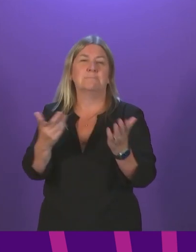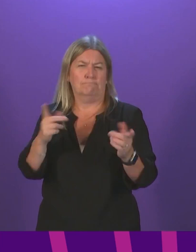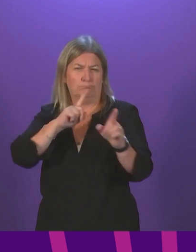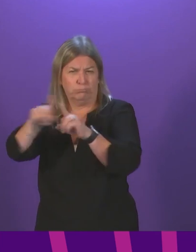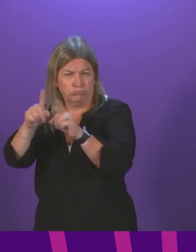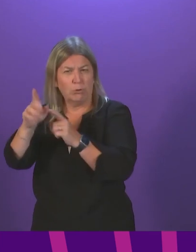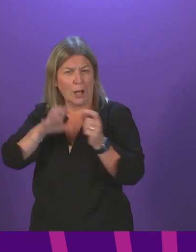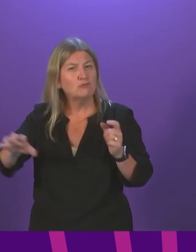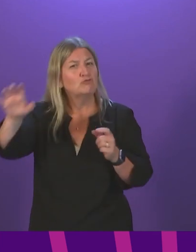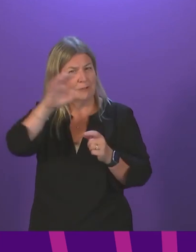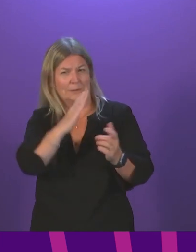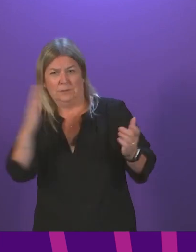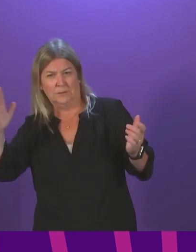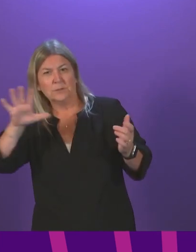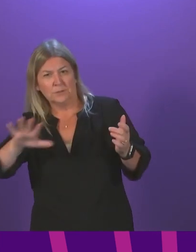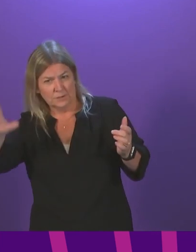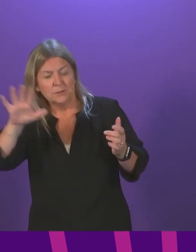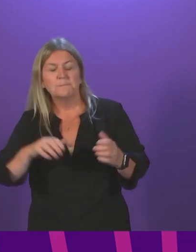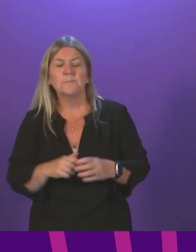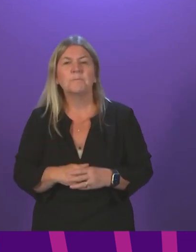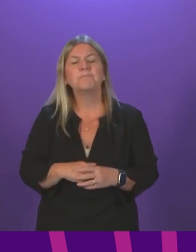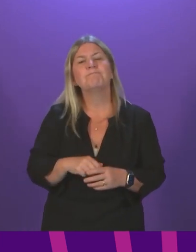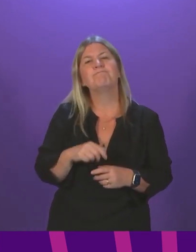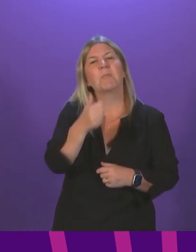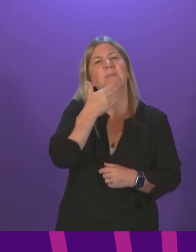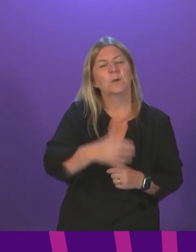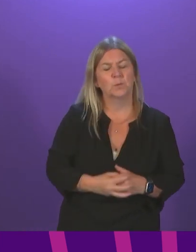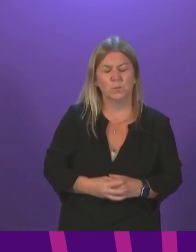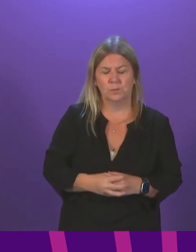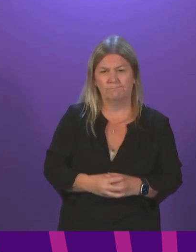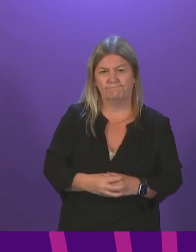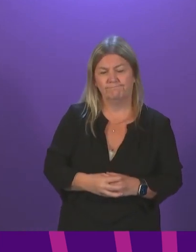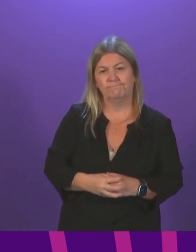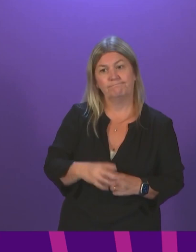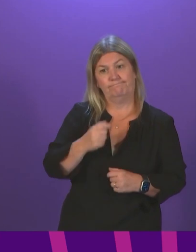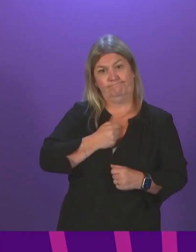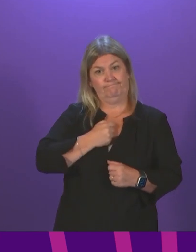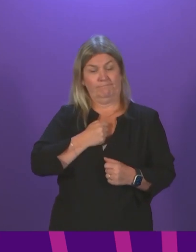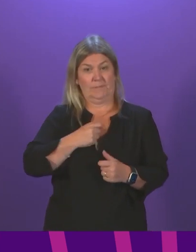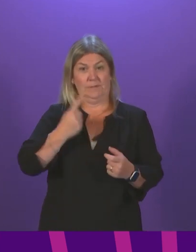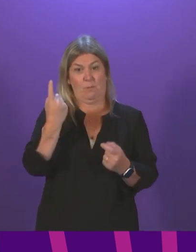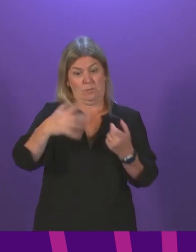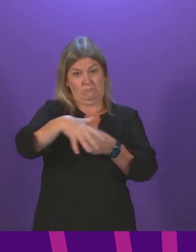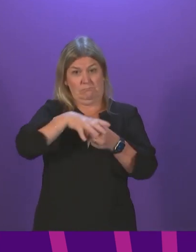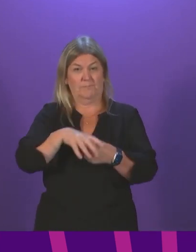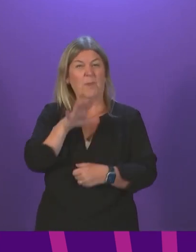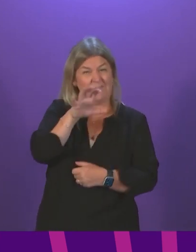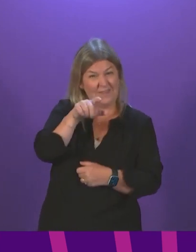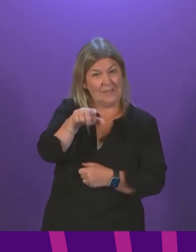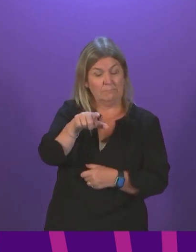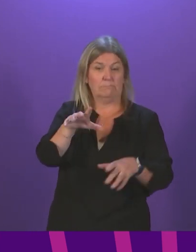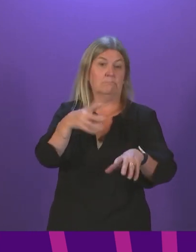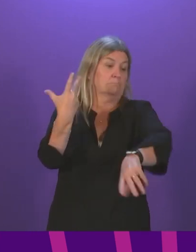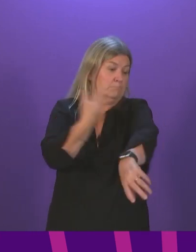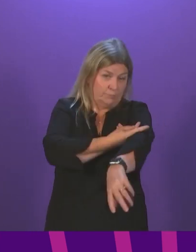Officer. My 31-year-old constituent received the first dose of AstraZeneca before others in her age group because